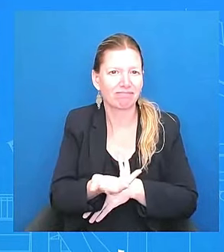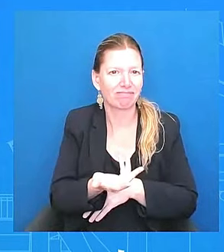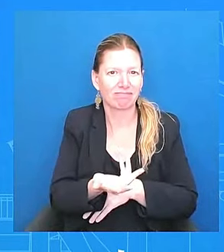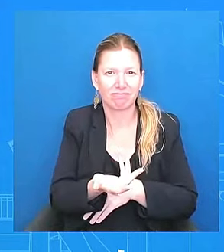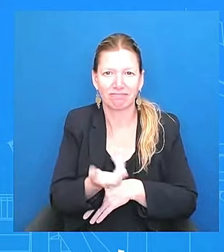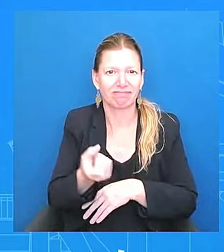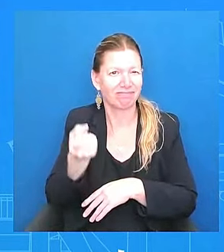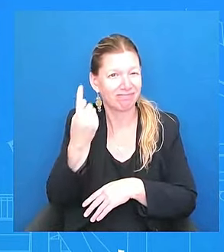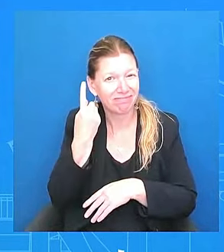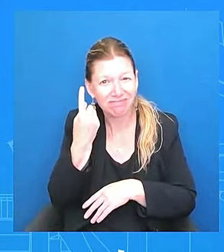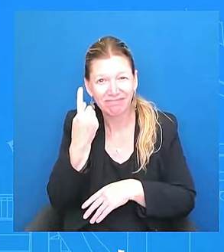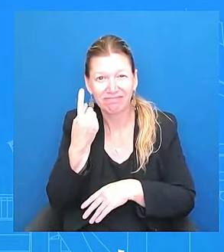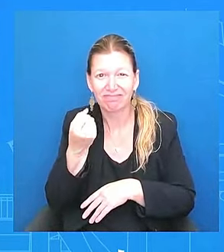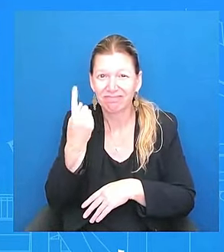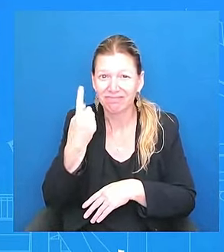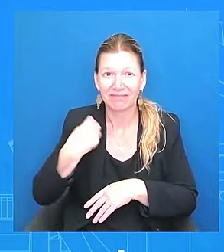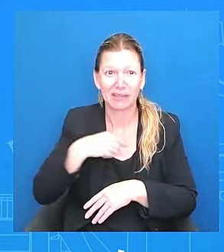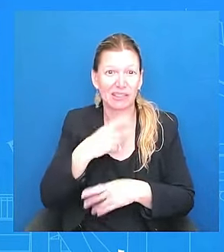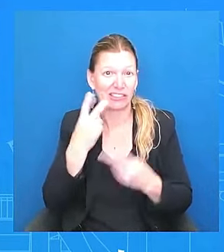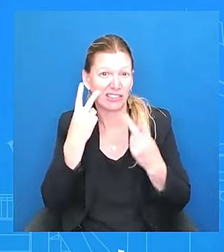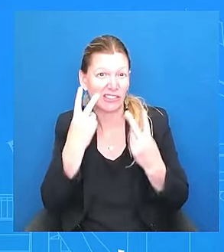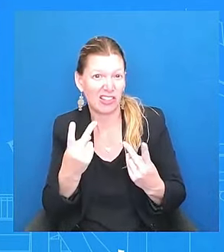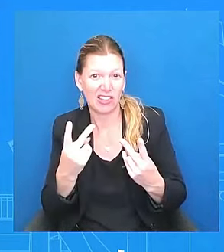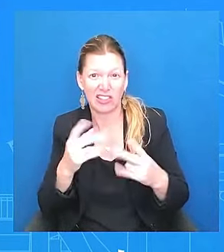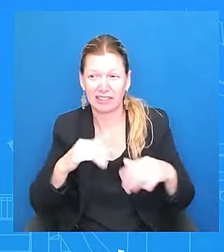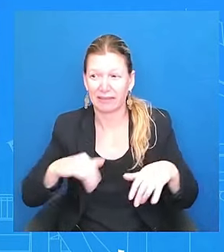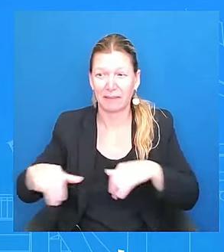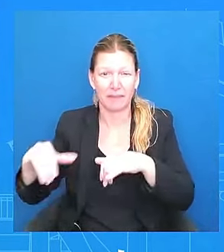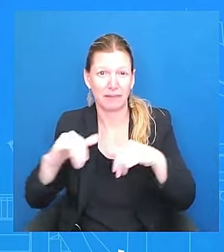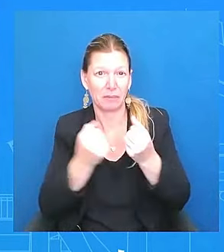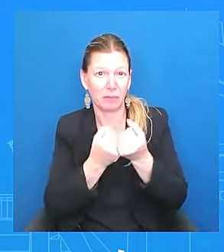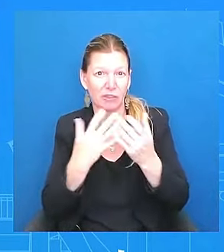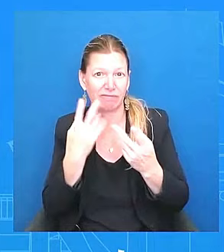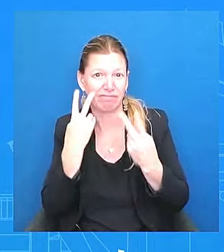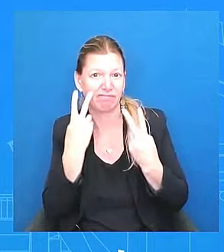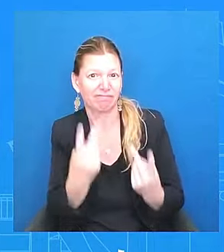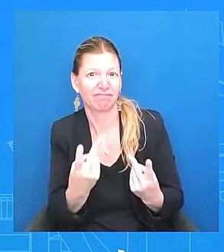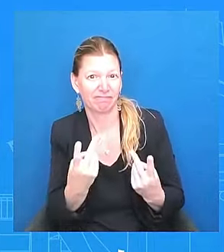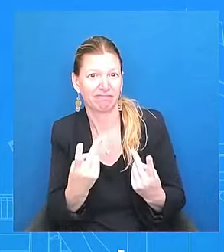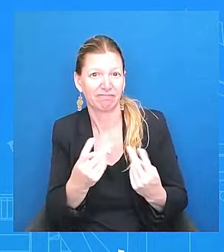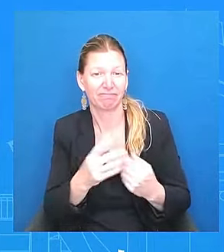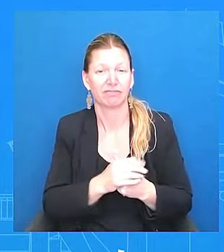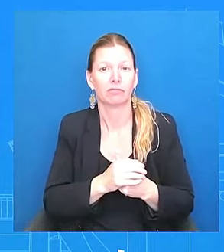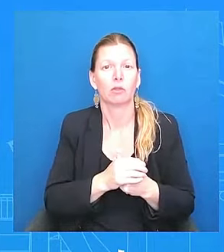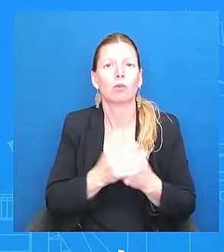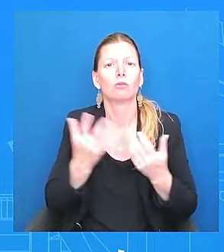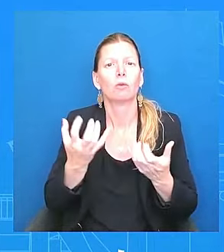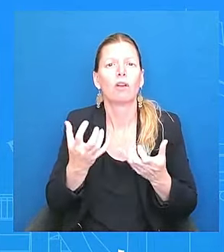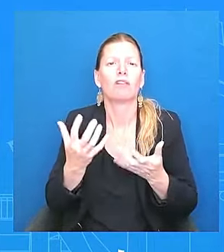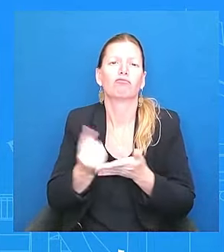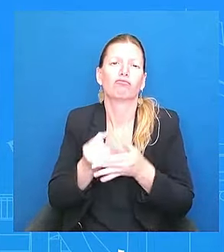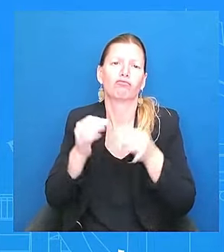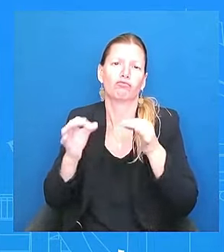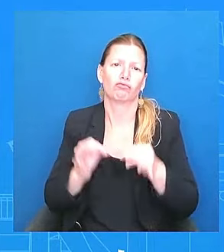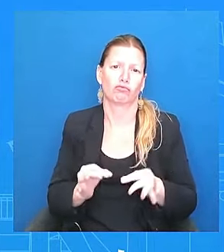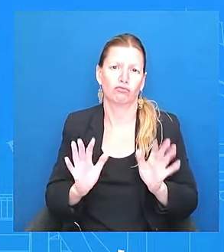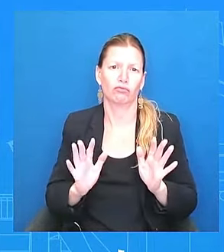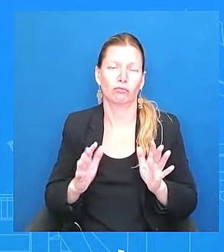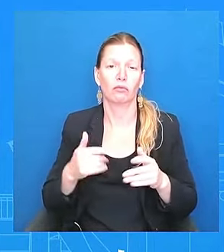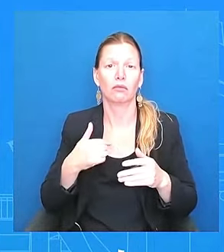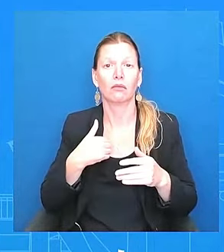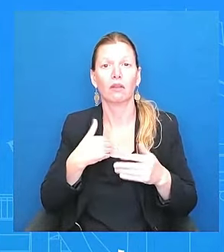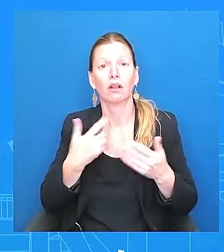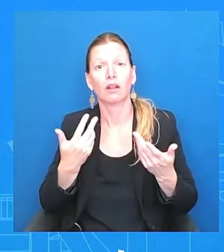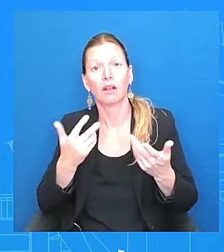to give an explanation. So I don't want to get into this. Are you giving this excuse? Not an excuse. We're giving you what our